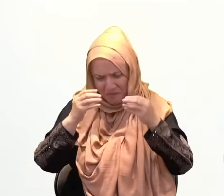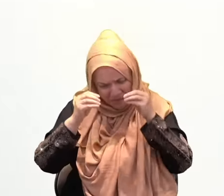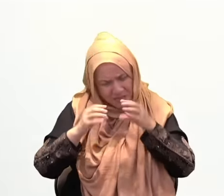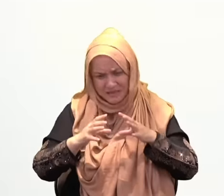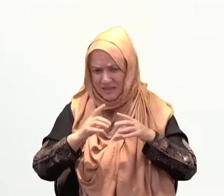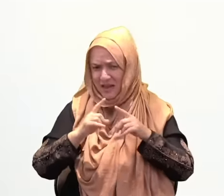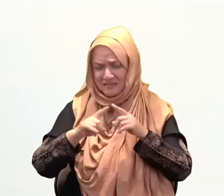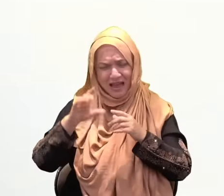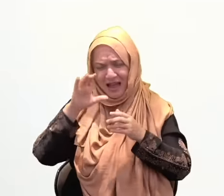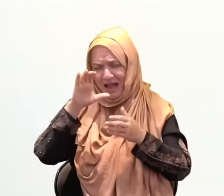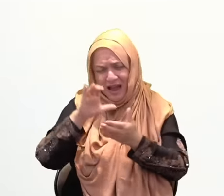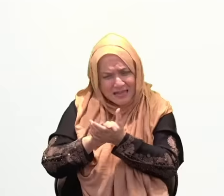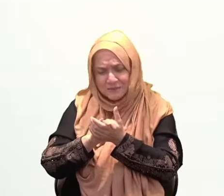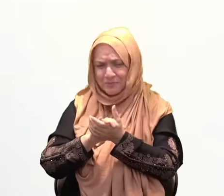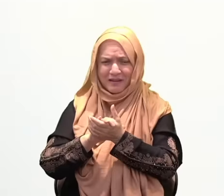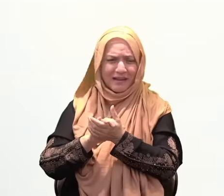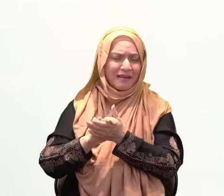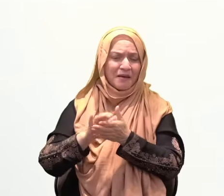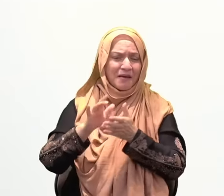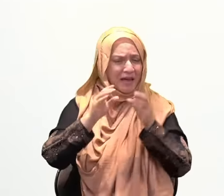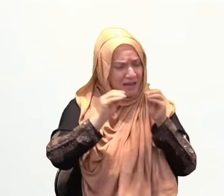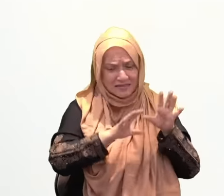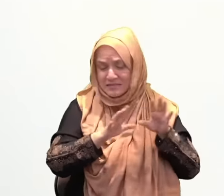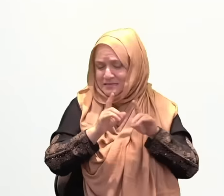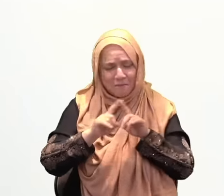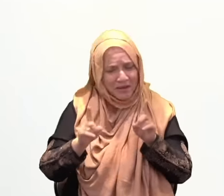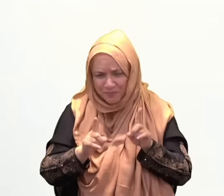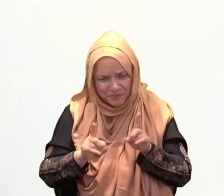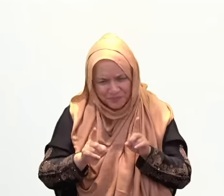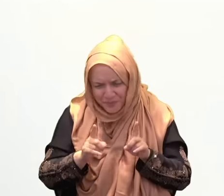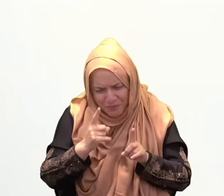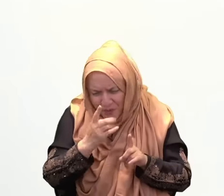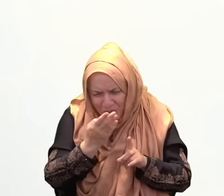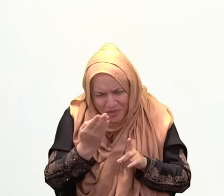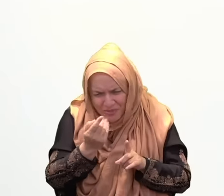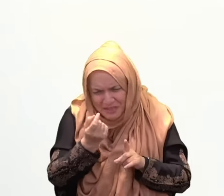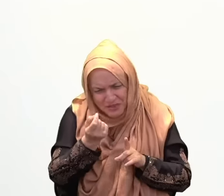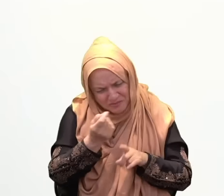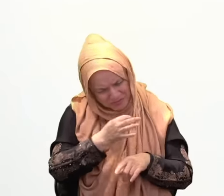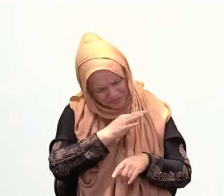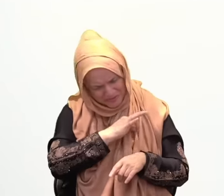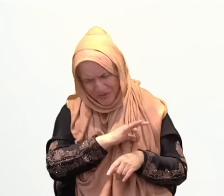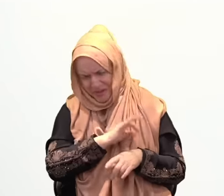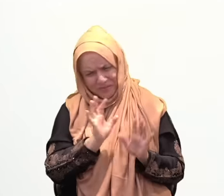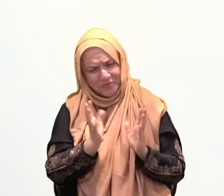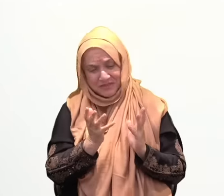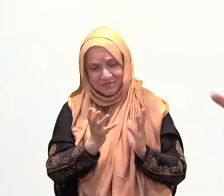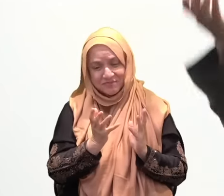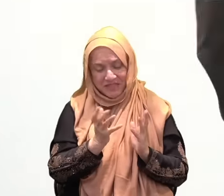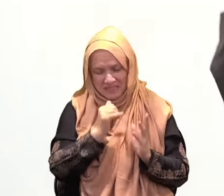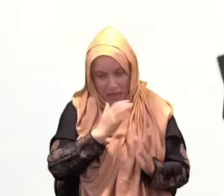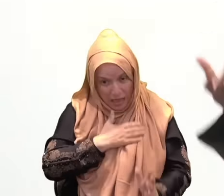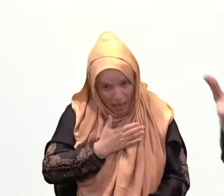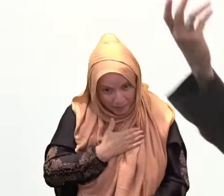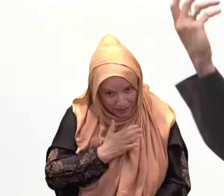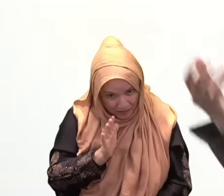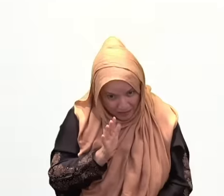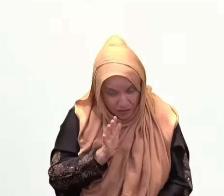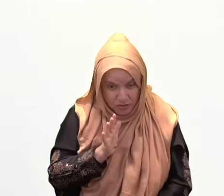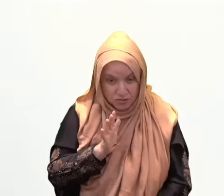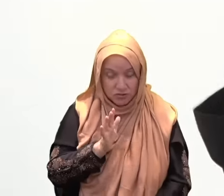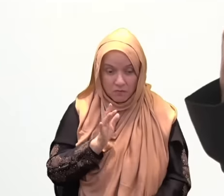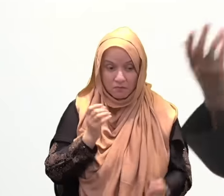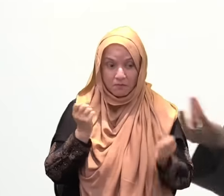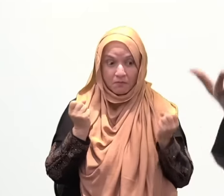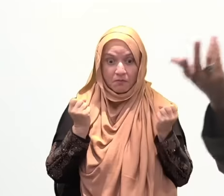When do you see the Prophet salallahu alayhi wa sallam belittling Aisha radiallahu ta'ala anha? When do you see him belittling before that Khadija